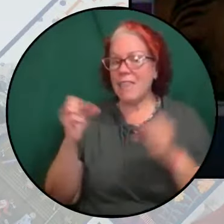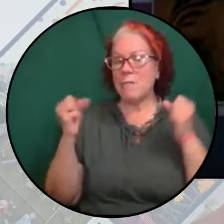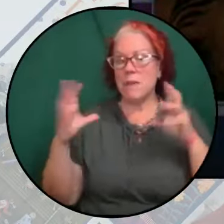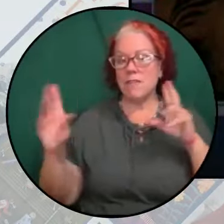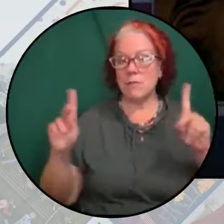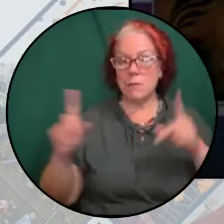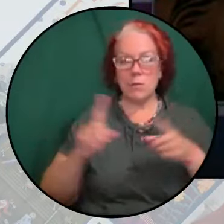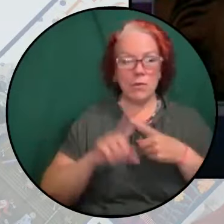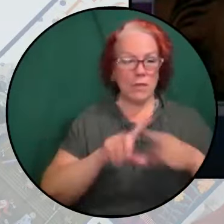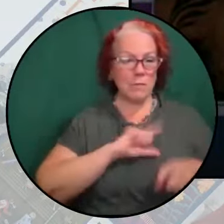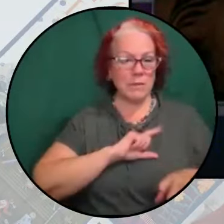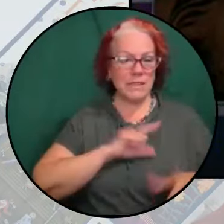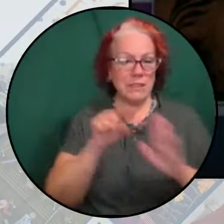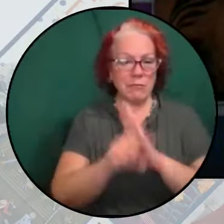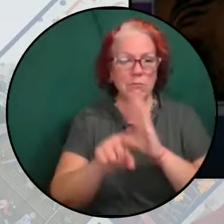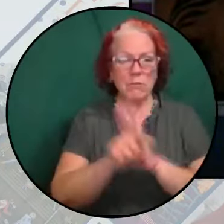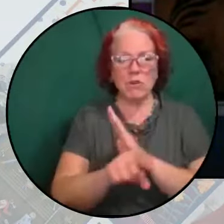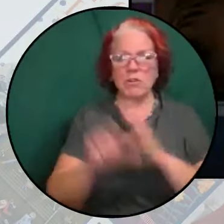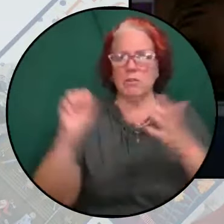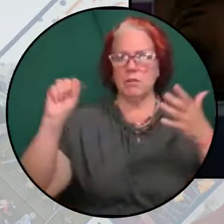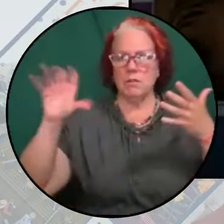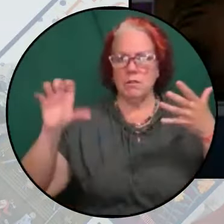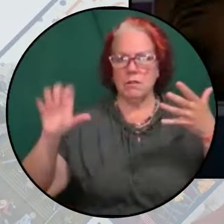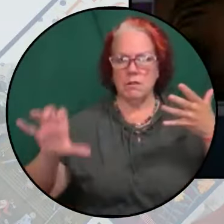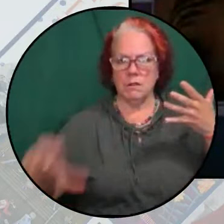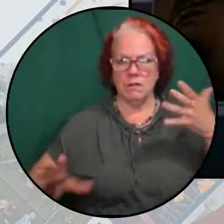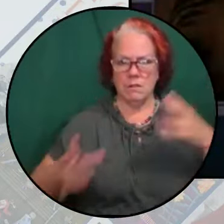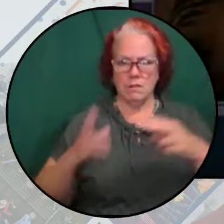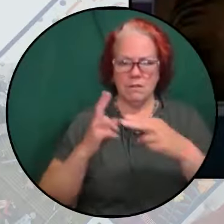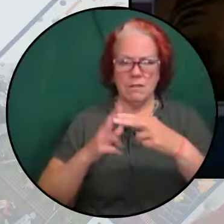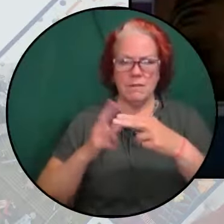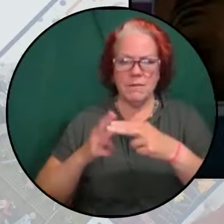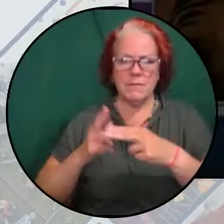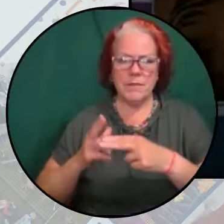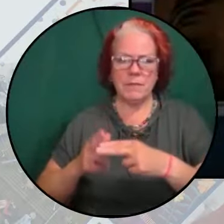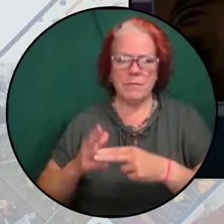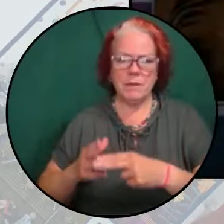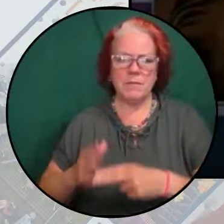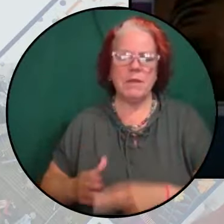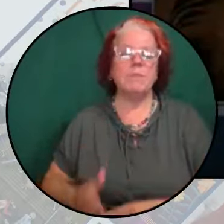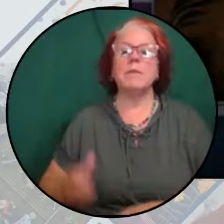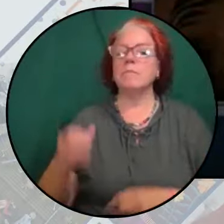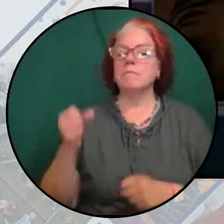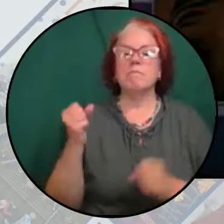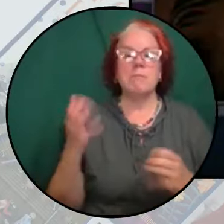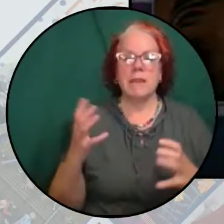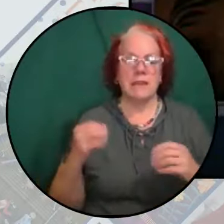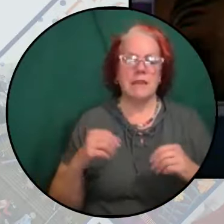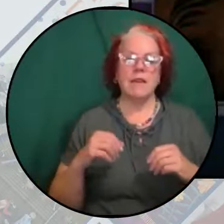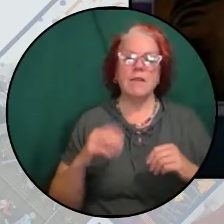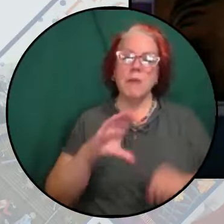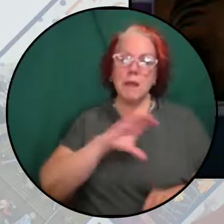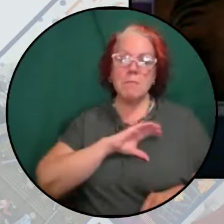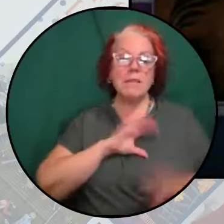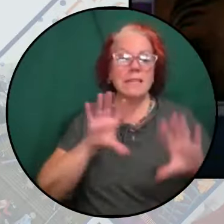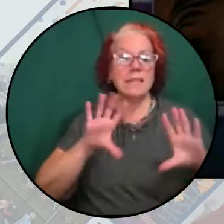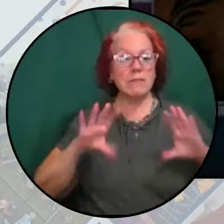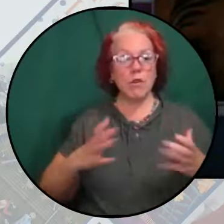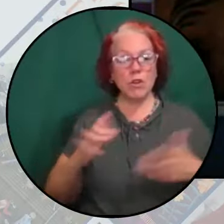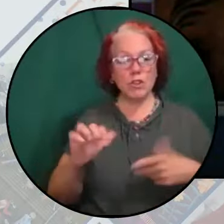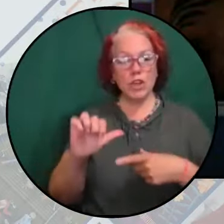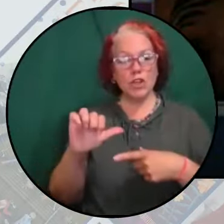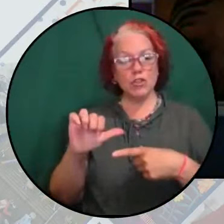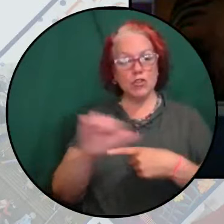like Laquan McDonald, Rekia Boyd, Betty Jones, Angelique Stiles, Adam Toledo, and many more, by a police force training